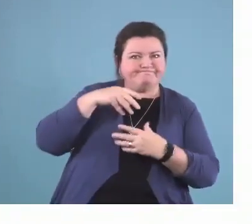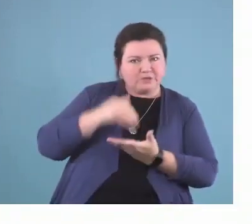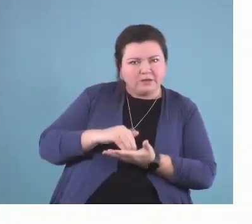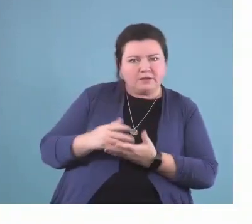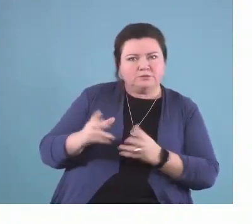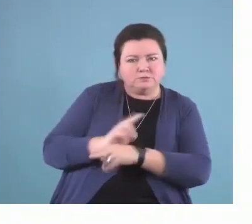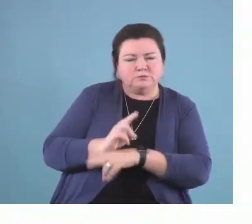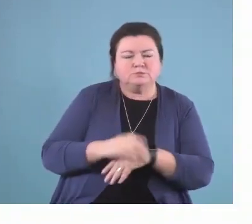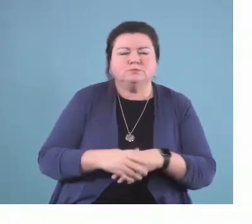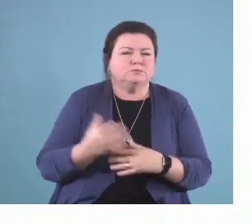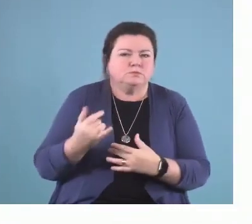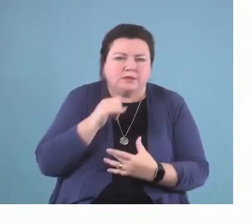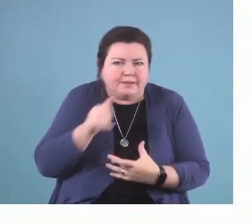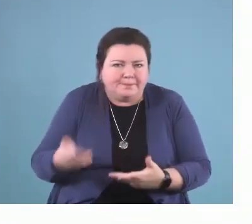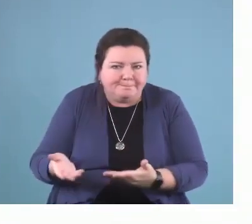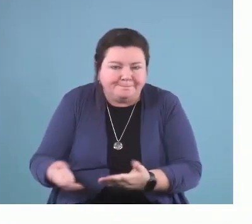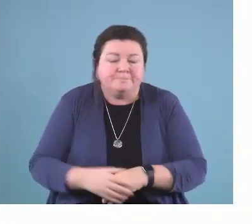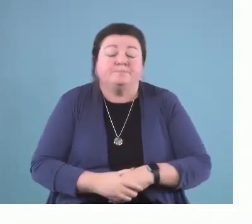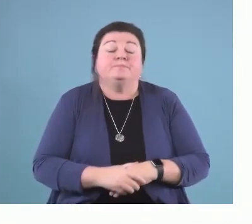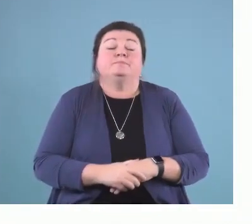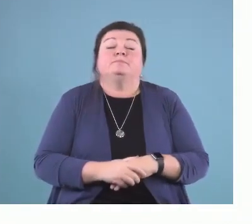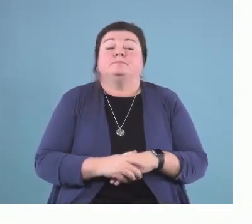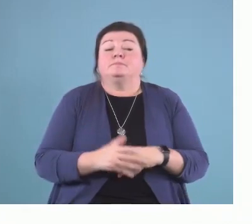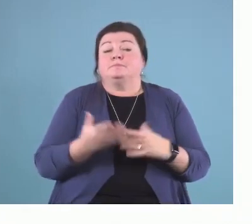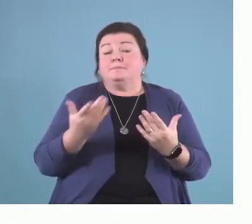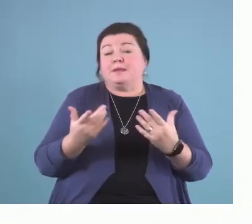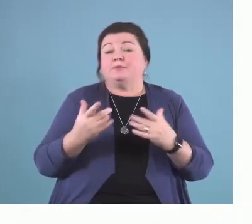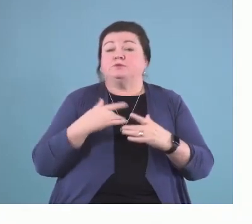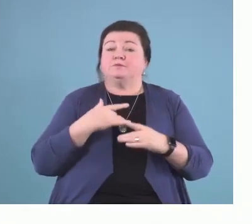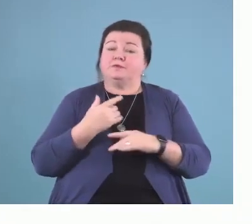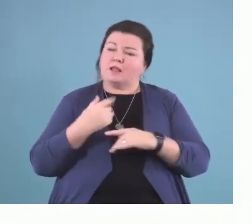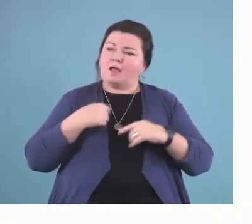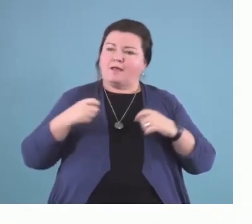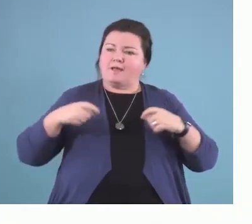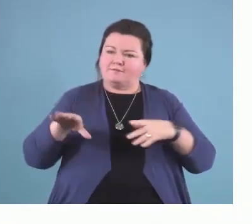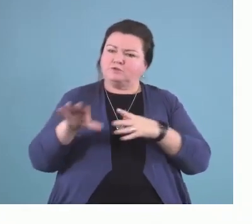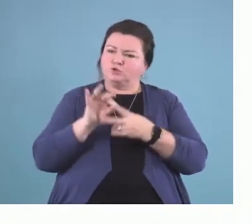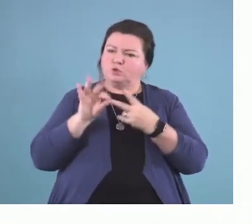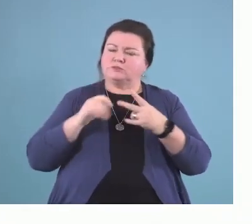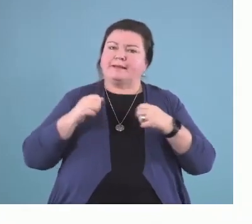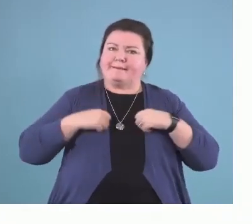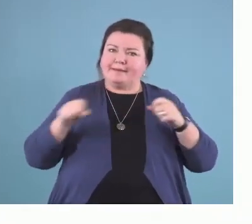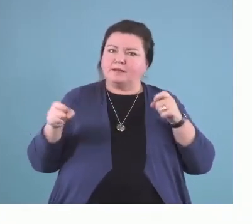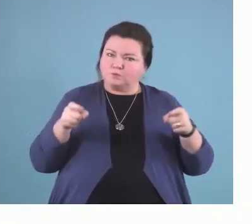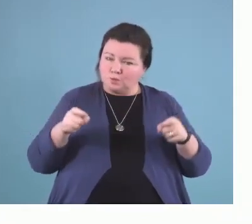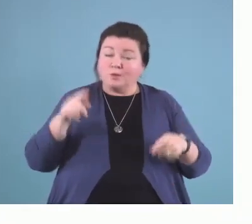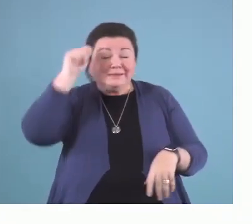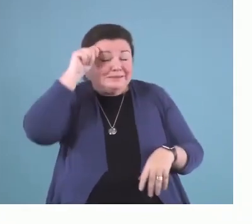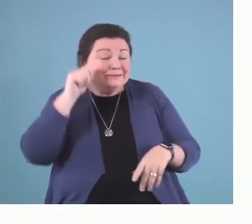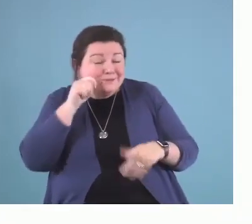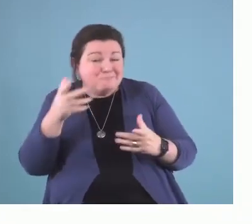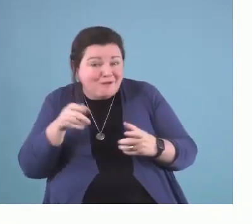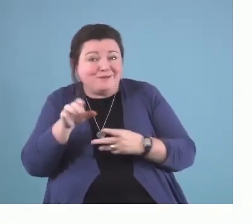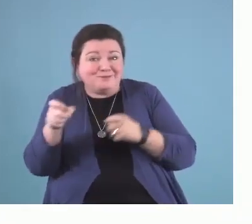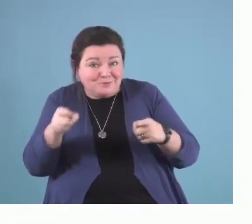One of the things we're going to talk about a little bit is about autonomy or a sense of choice of control. We all know teens want it, and we need to